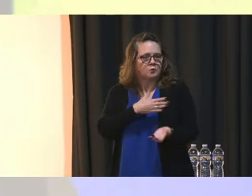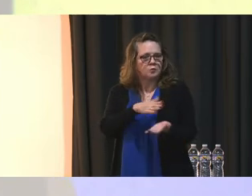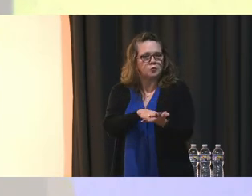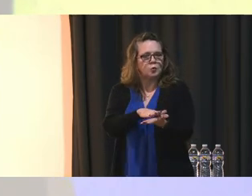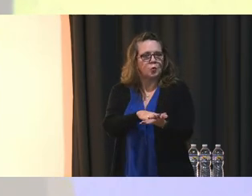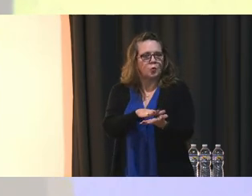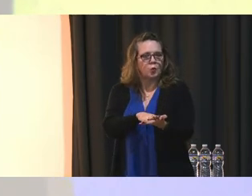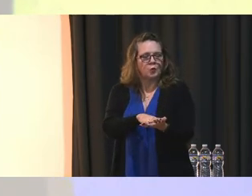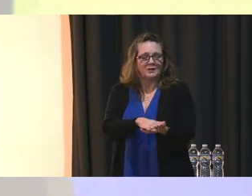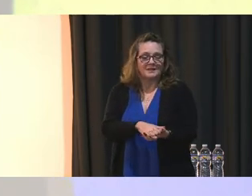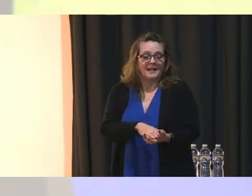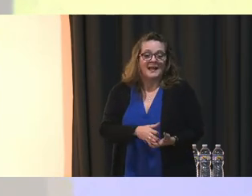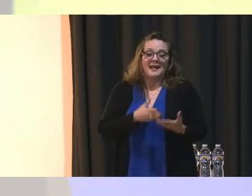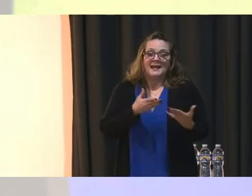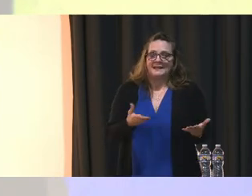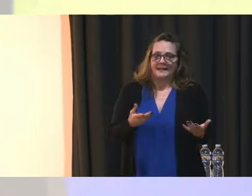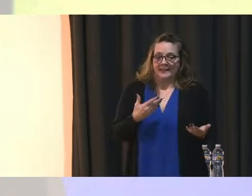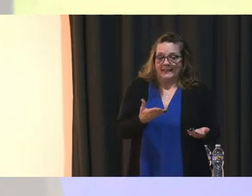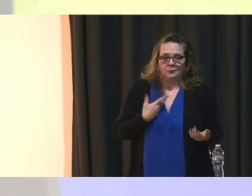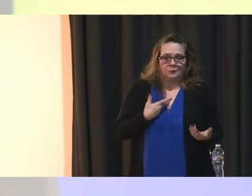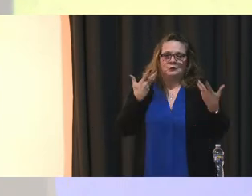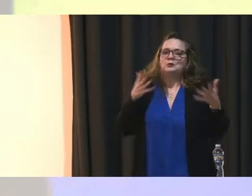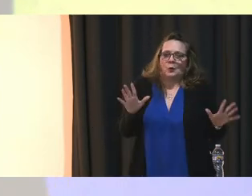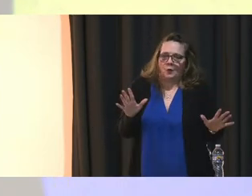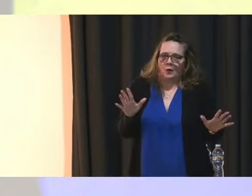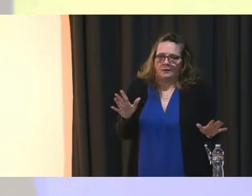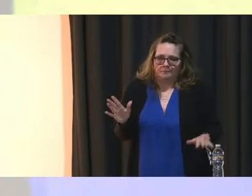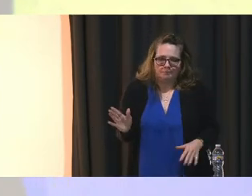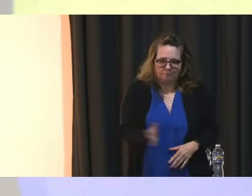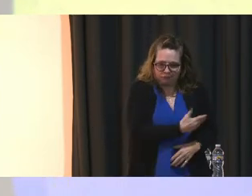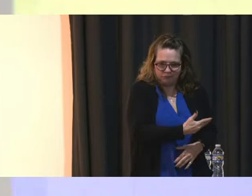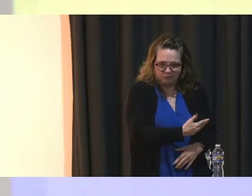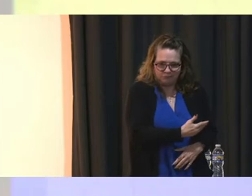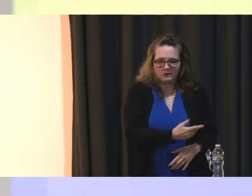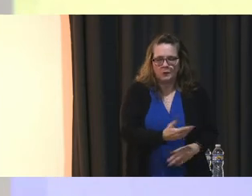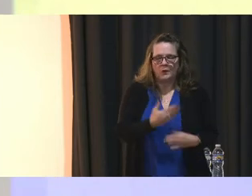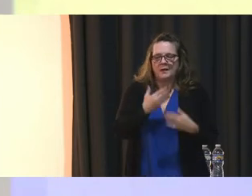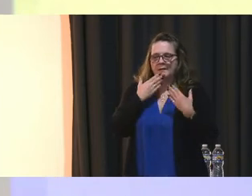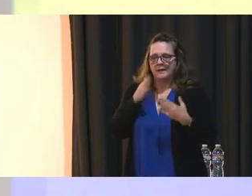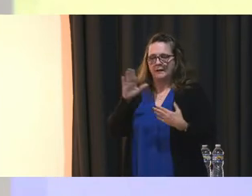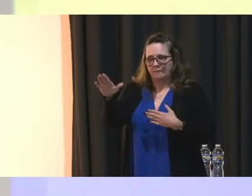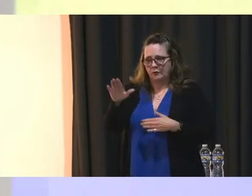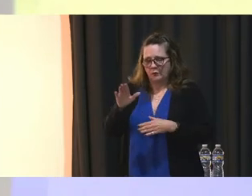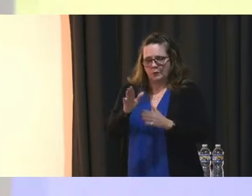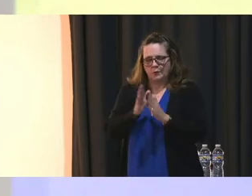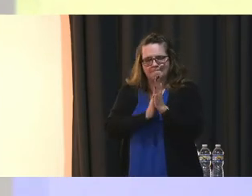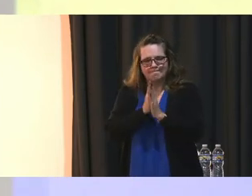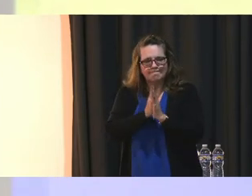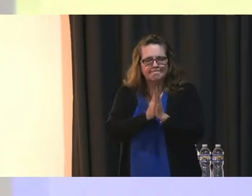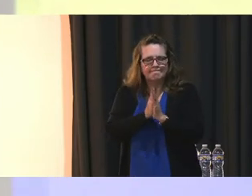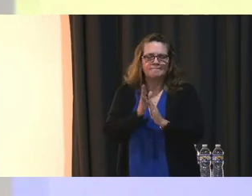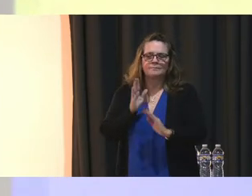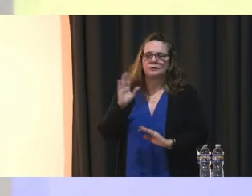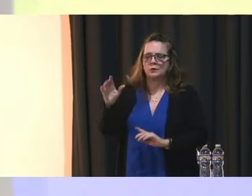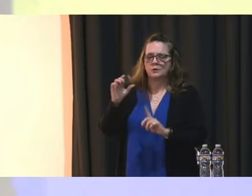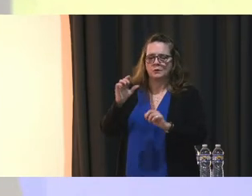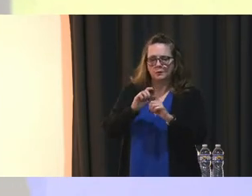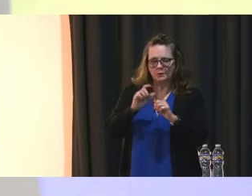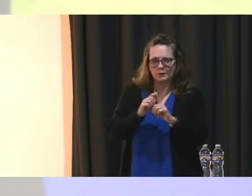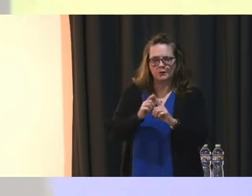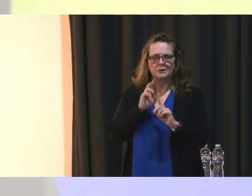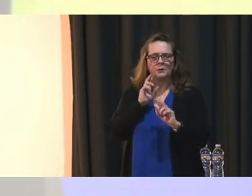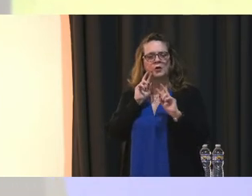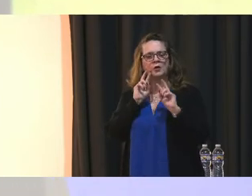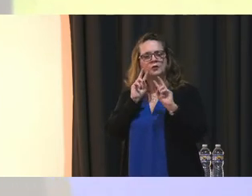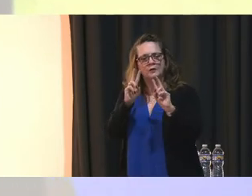that we don't want in our schools. So again, thank you for your passion, your words, and we look forward